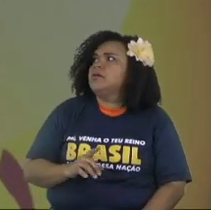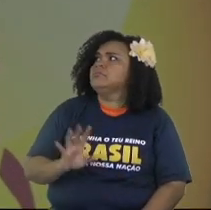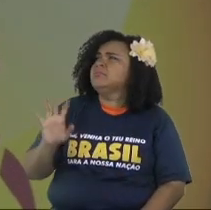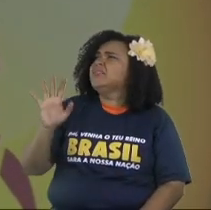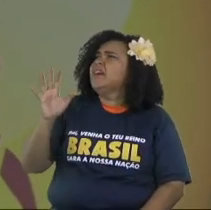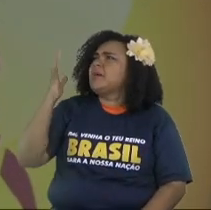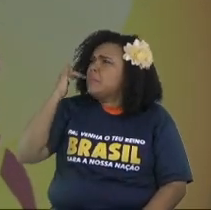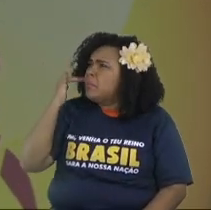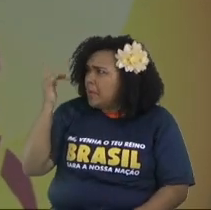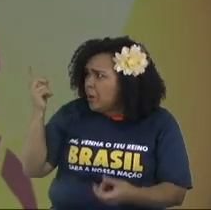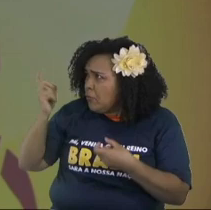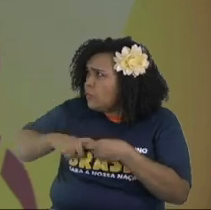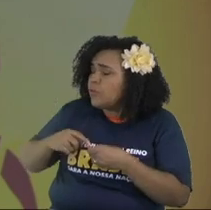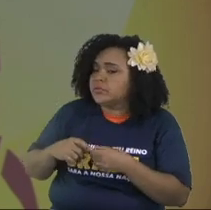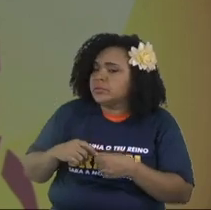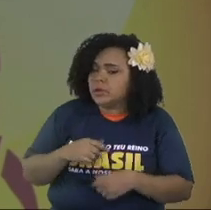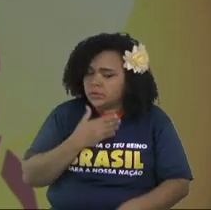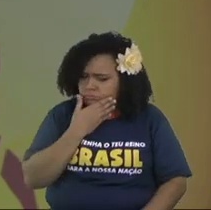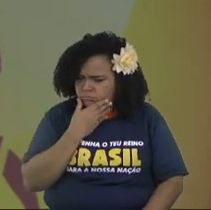assistant